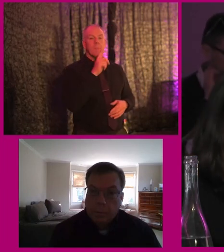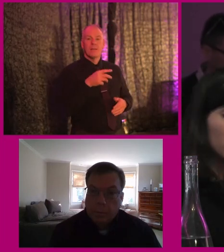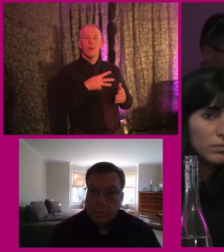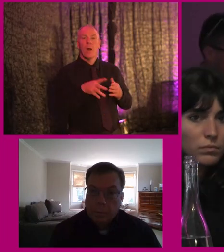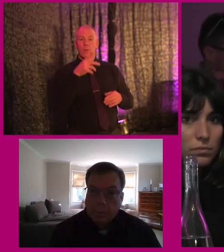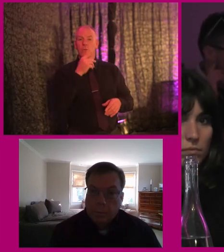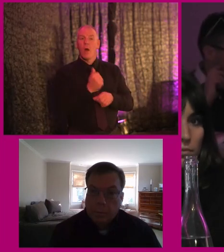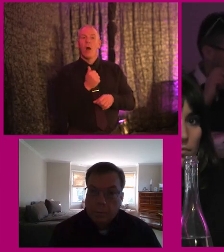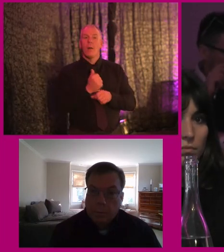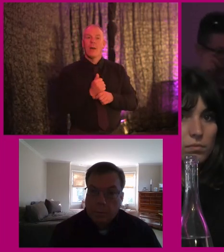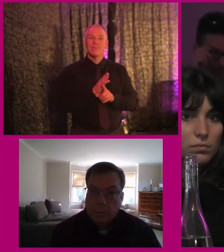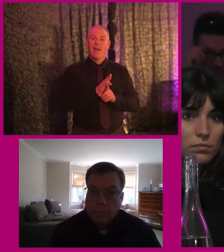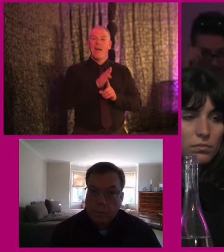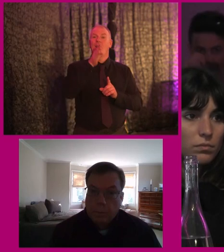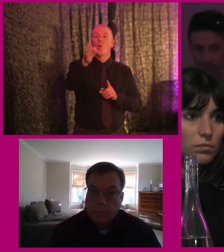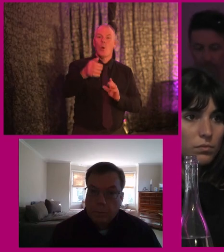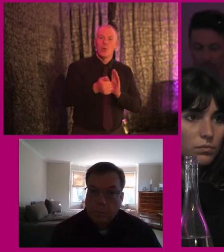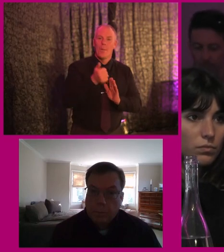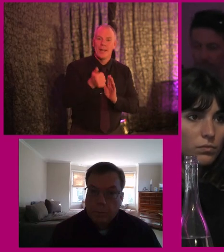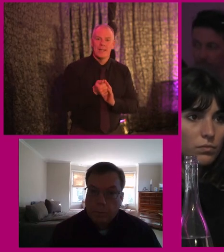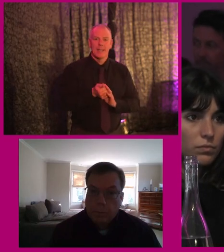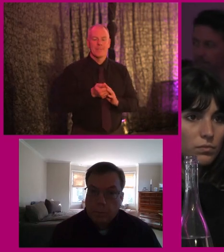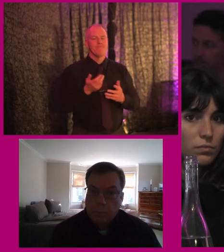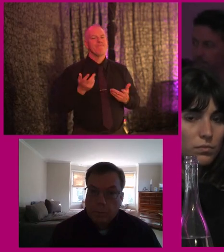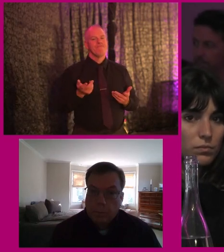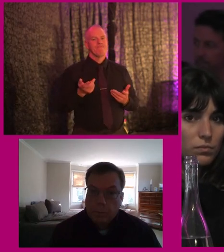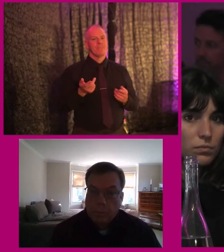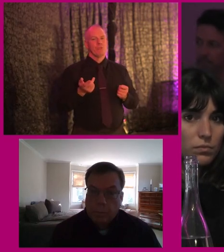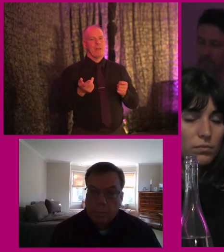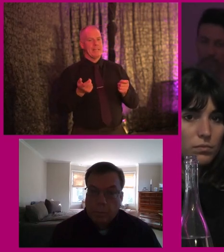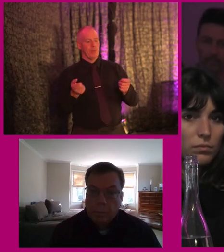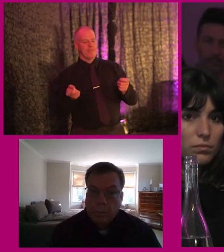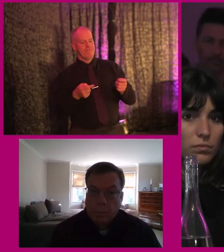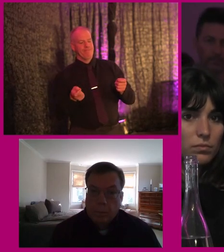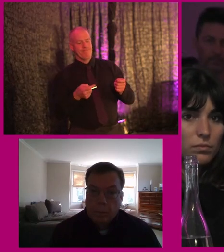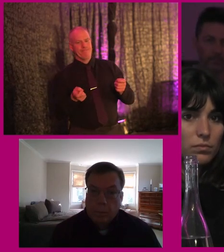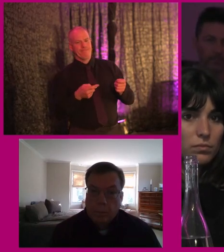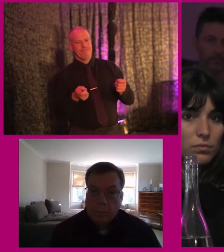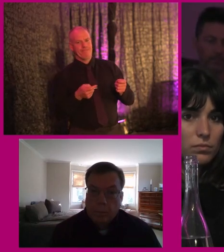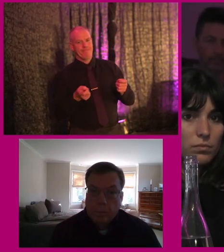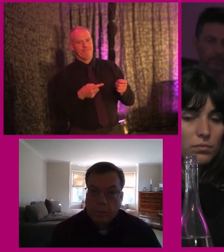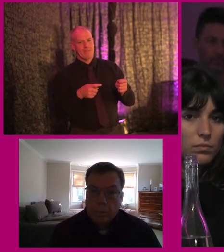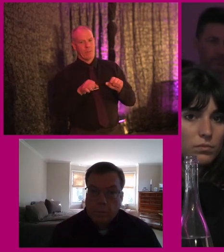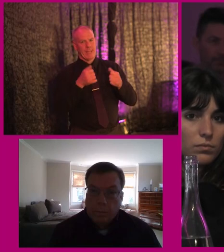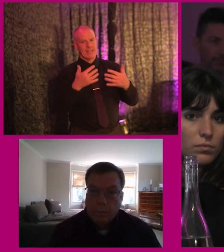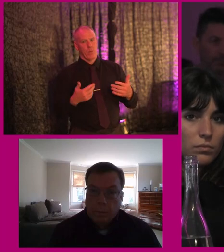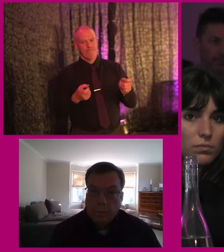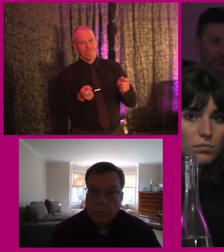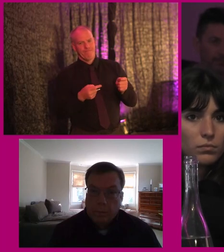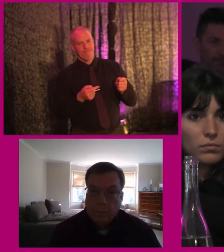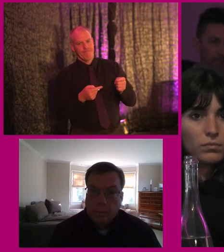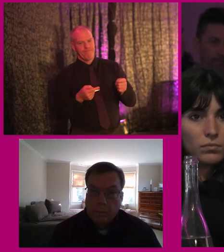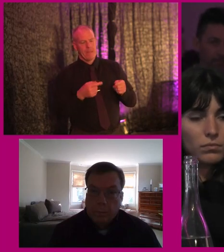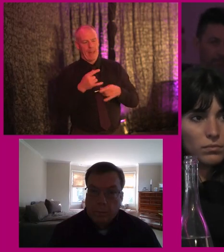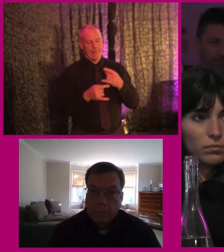of getting to these buildings, um, it's, it's, it's, this is where the, this is where the kind of the, the, the breakdown I think can potentially